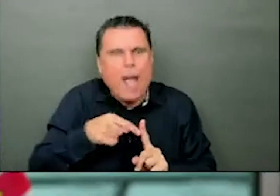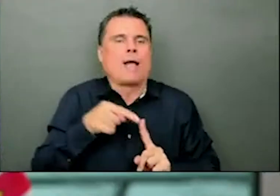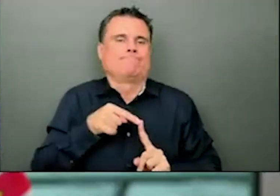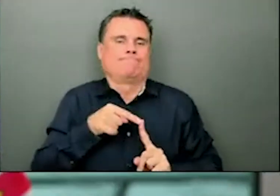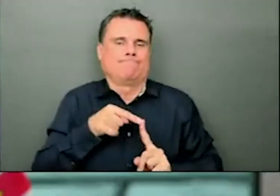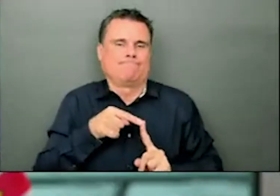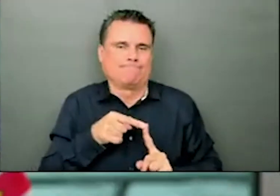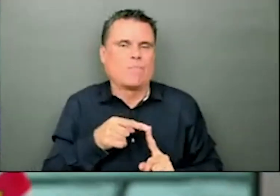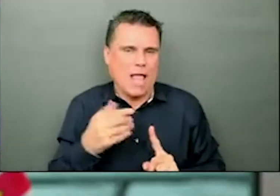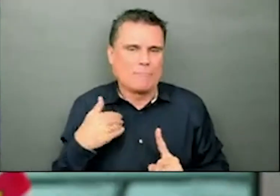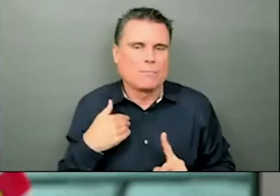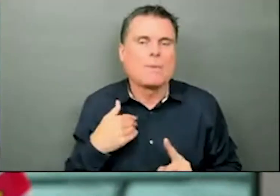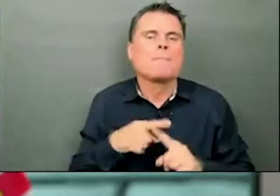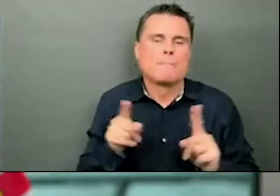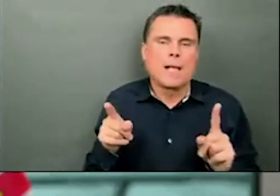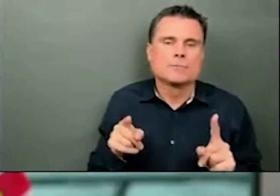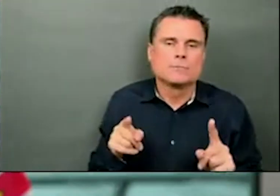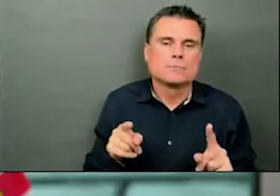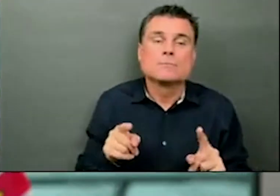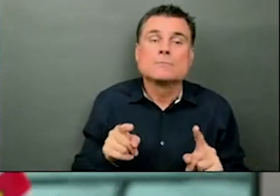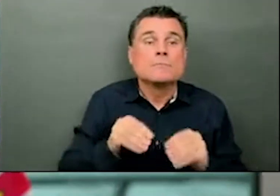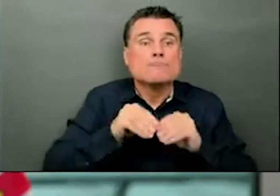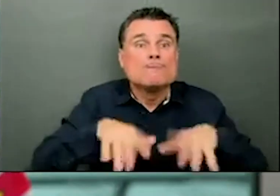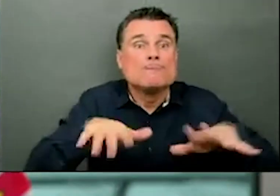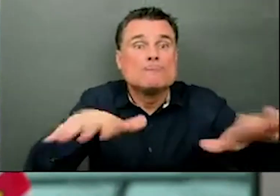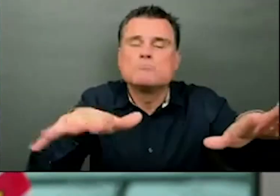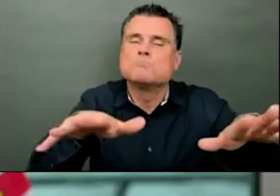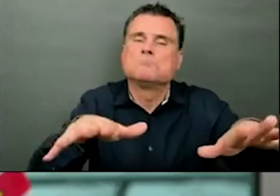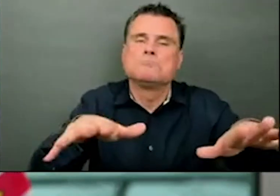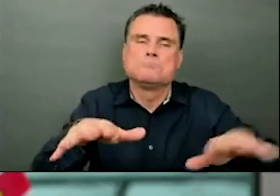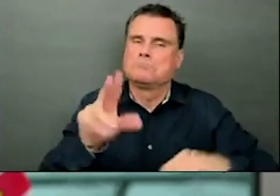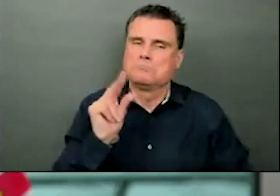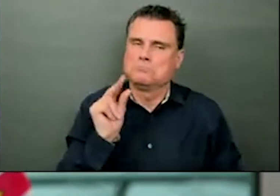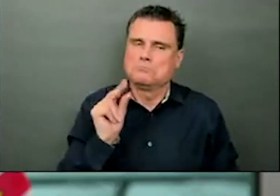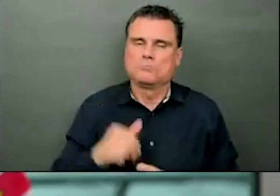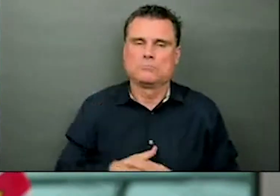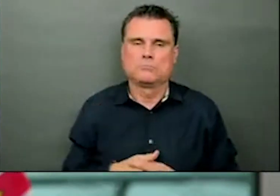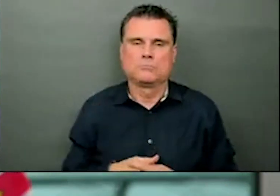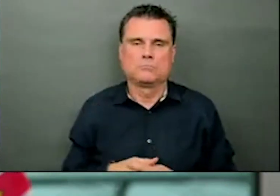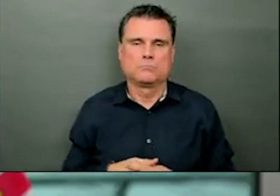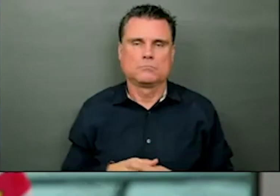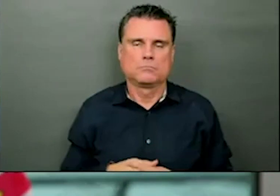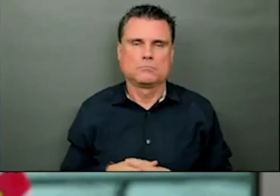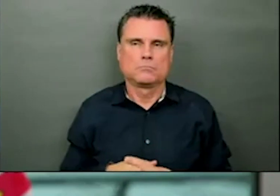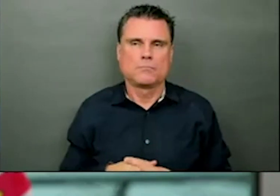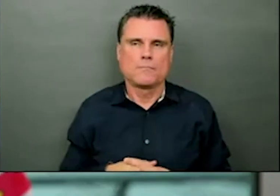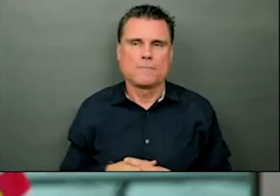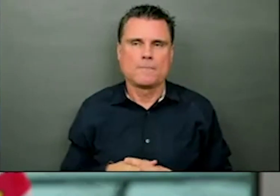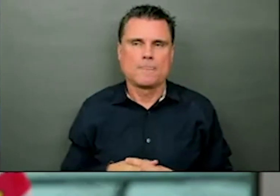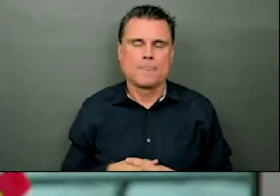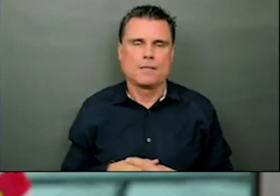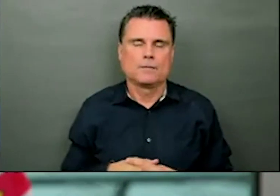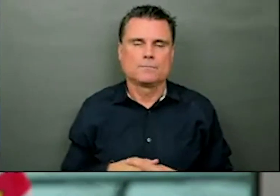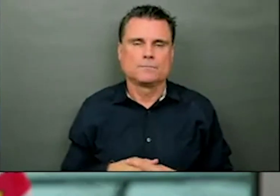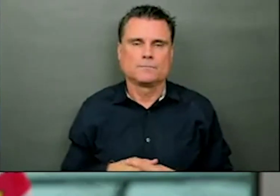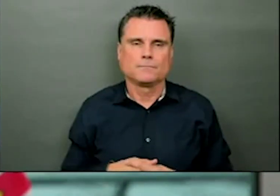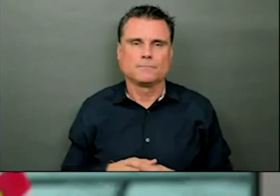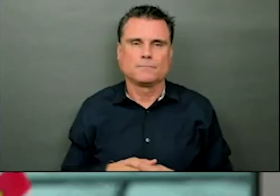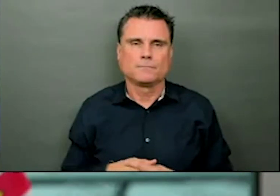cases so far. The rest of them are all retrospective cases or people who've been beyond their infectious period.